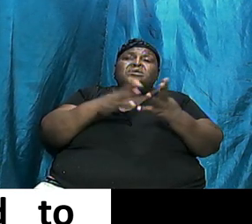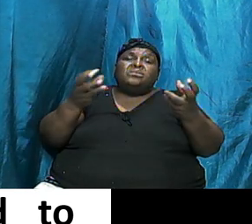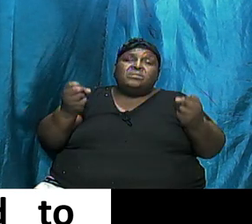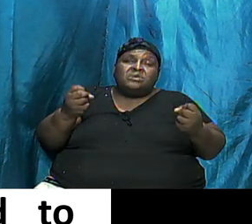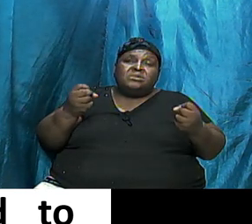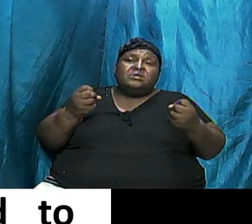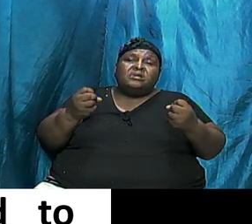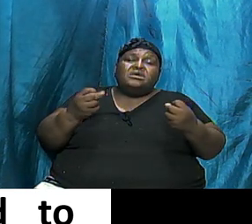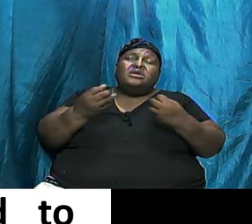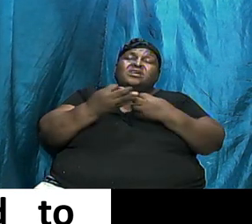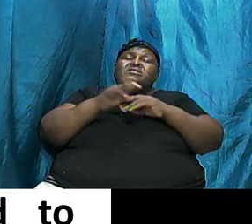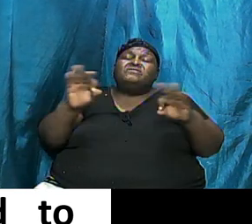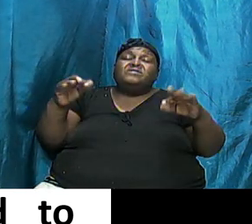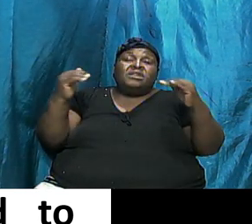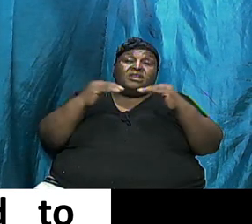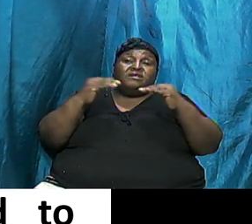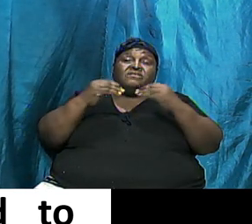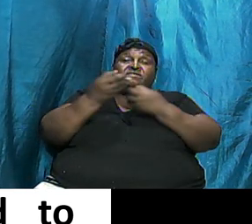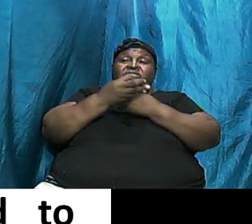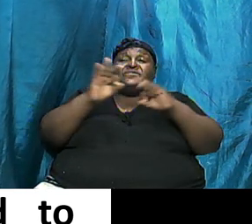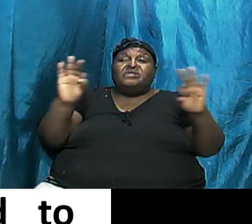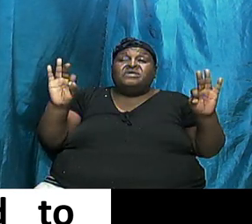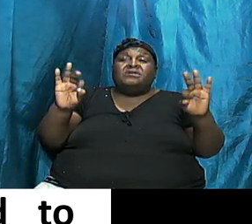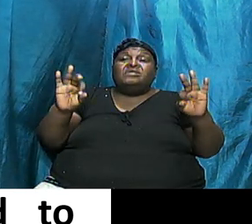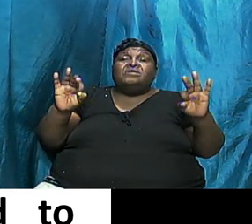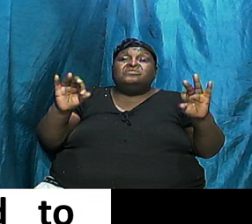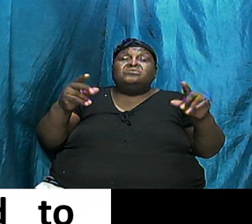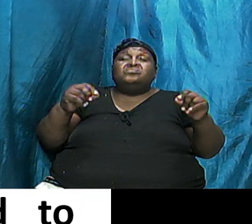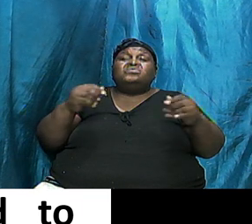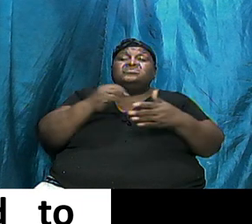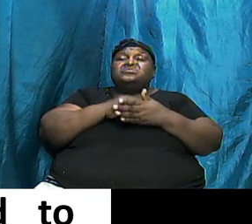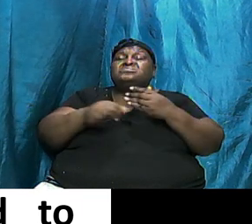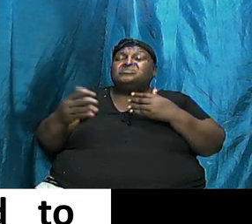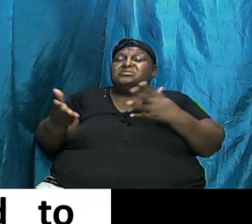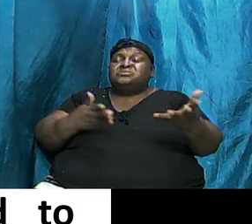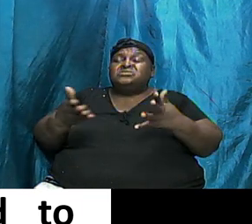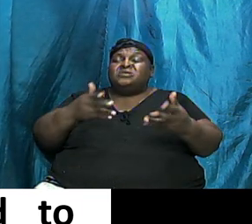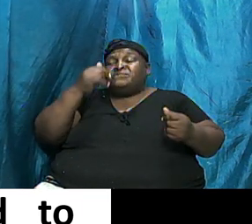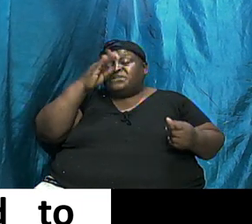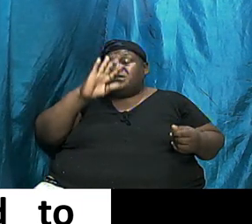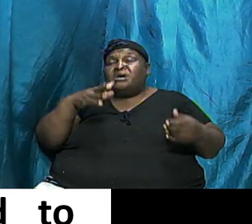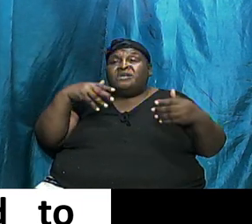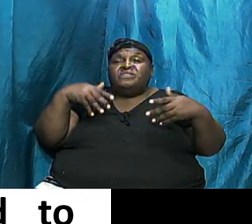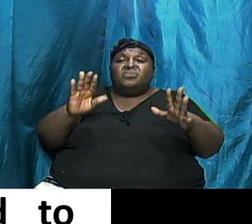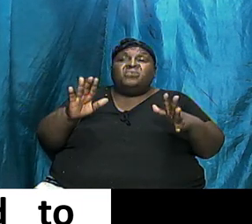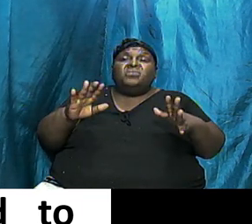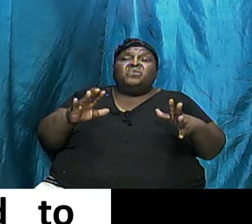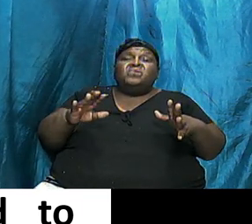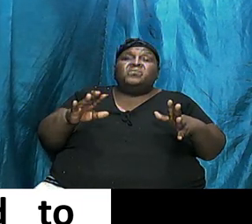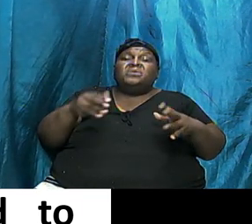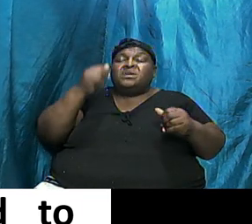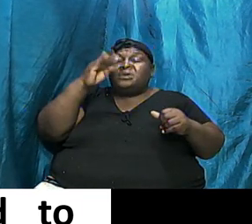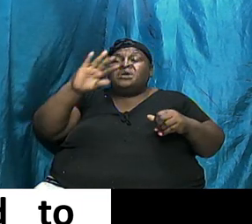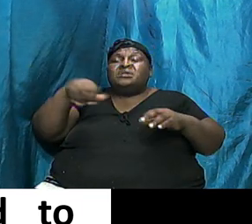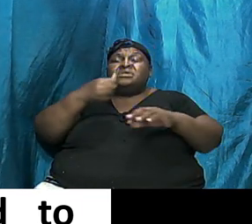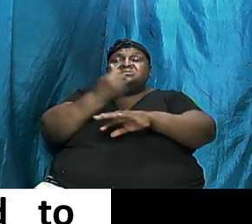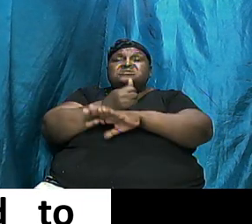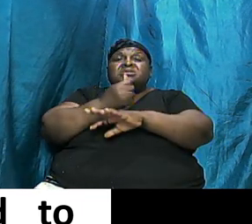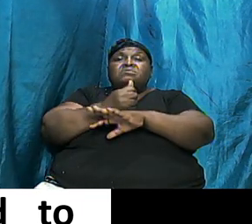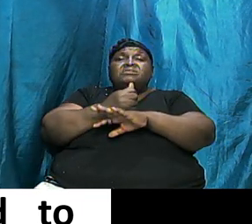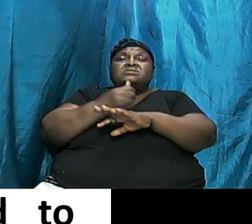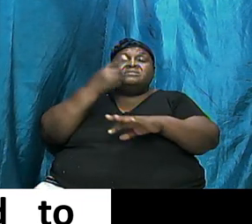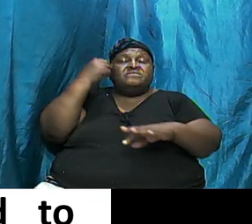To Do Certain Things Which Serving God The Way That God Established For Us To Serve Him